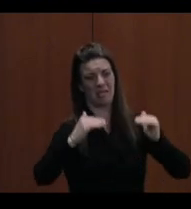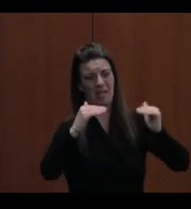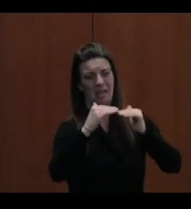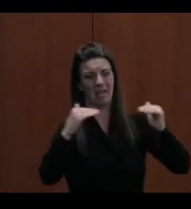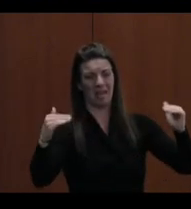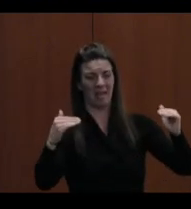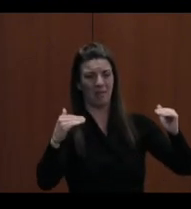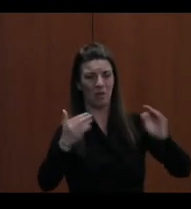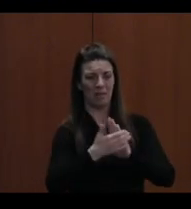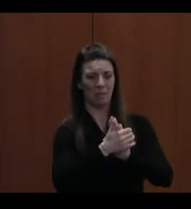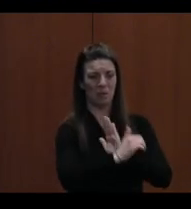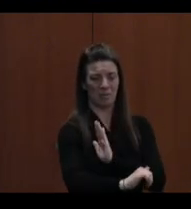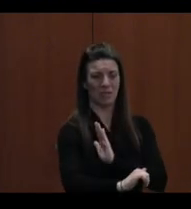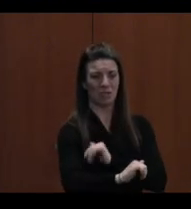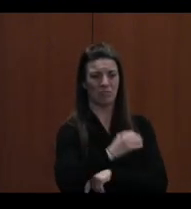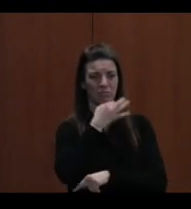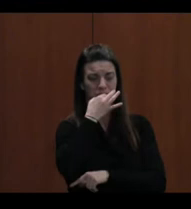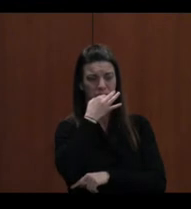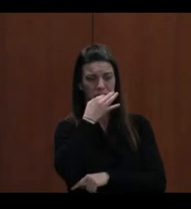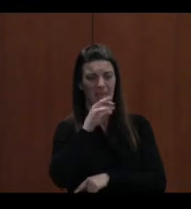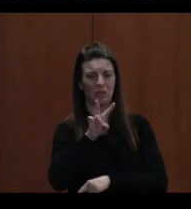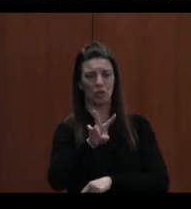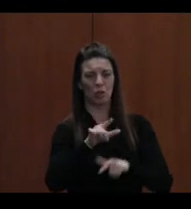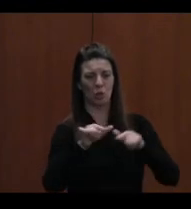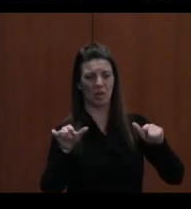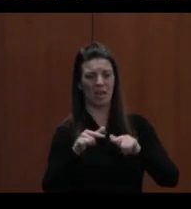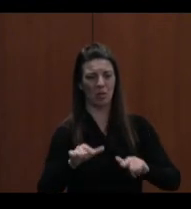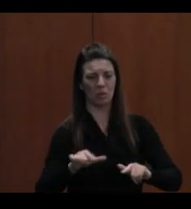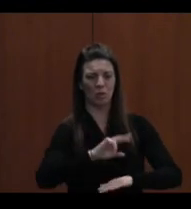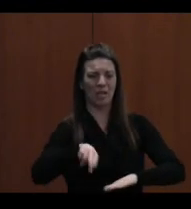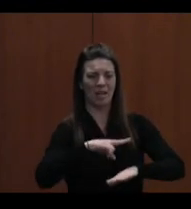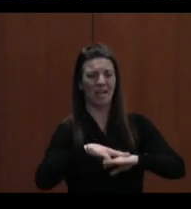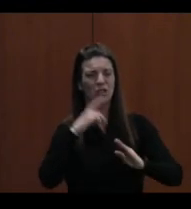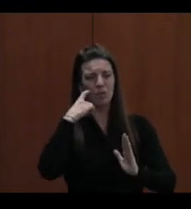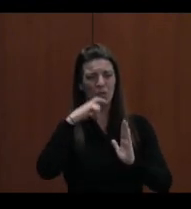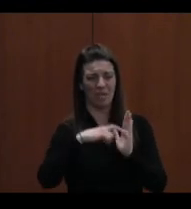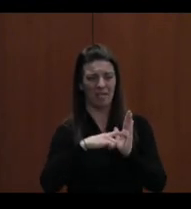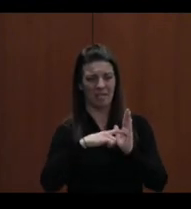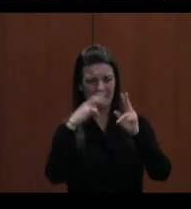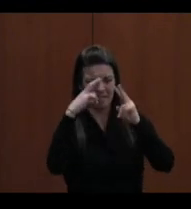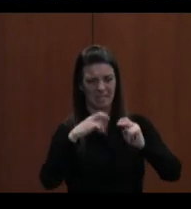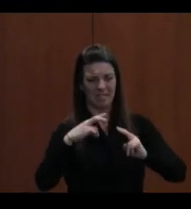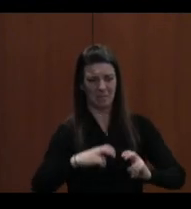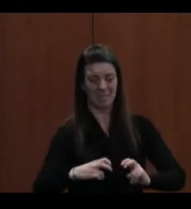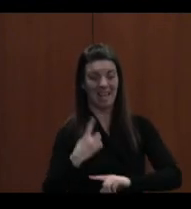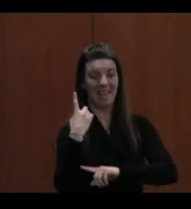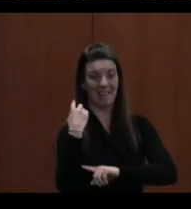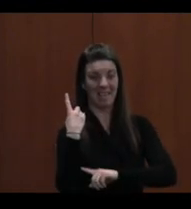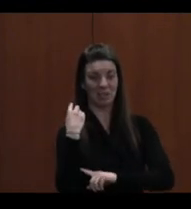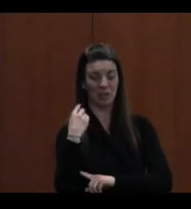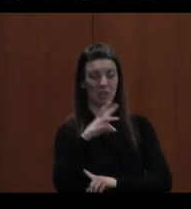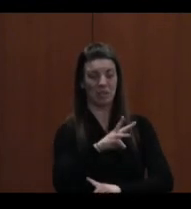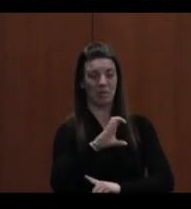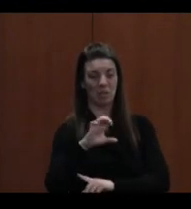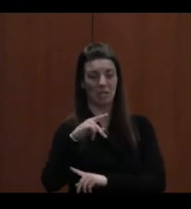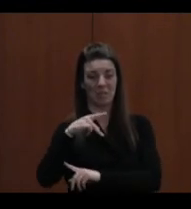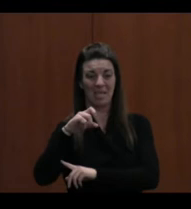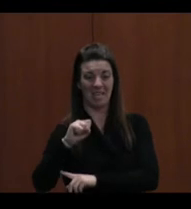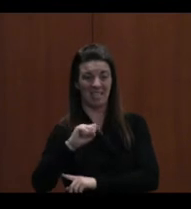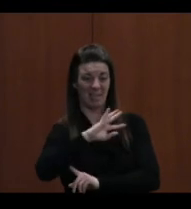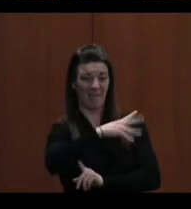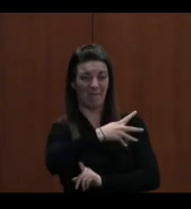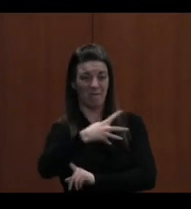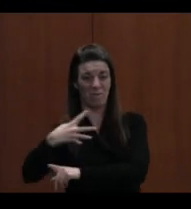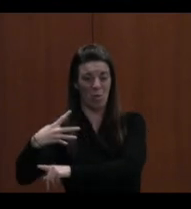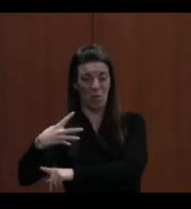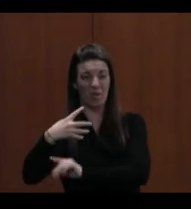on nationally recognized assessments. Last year, WCPS ranked fourth in the state for the